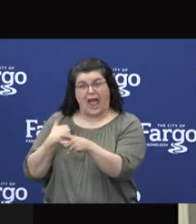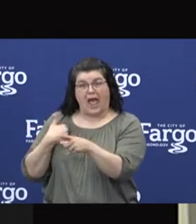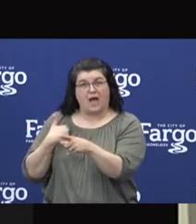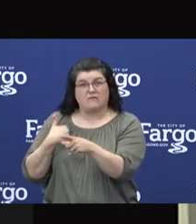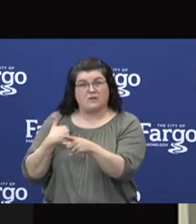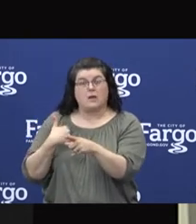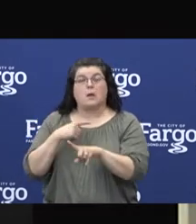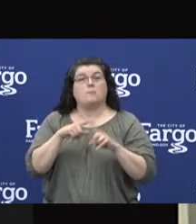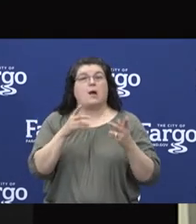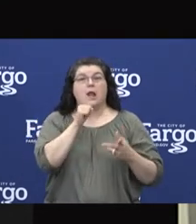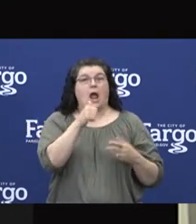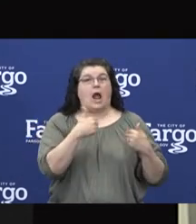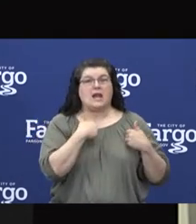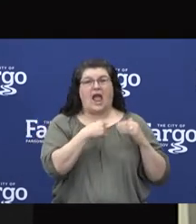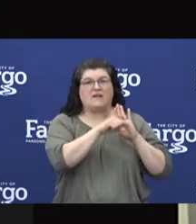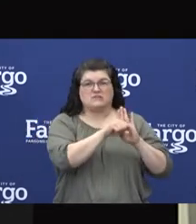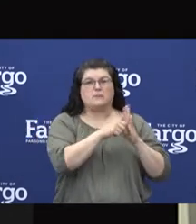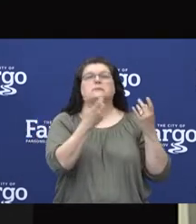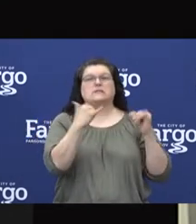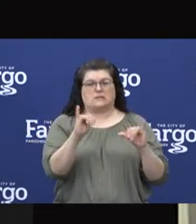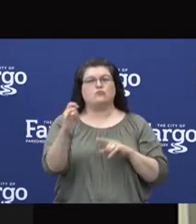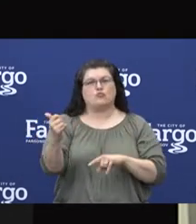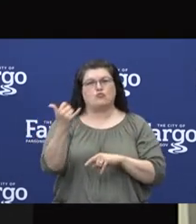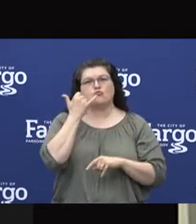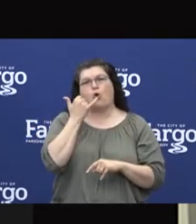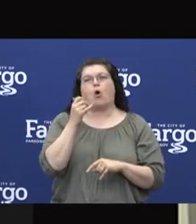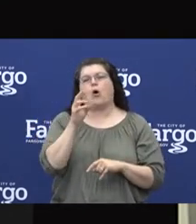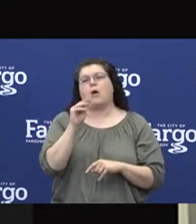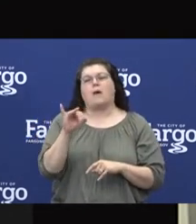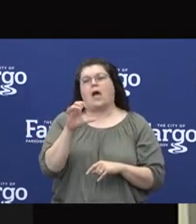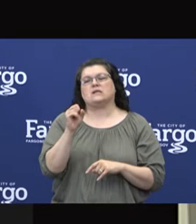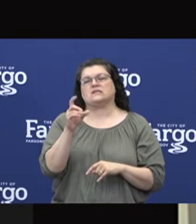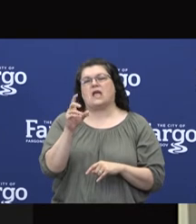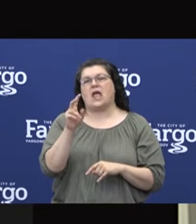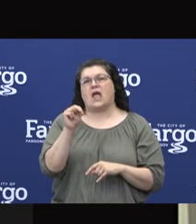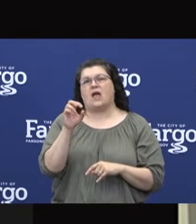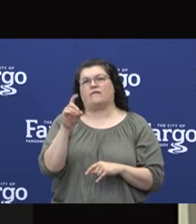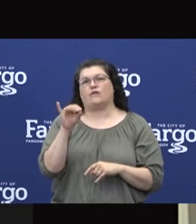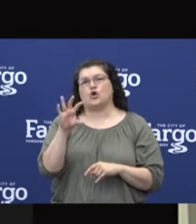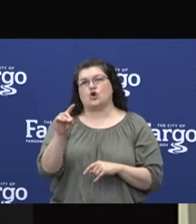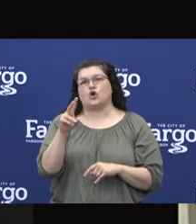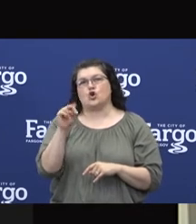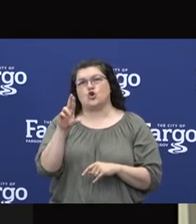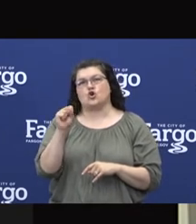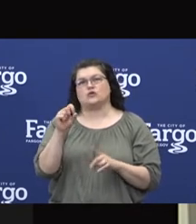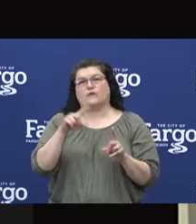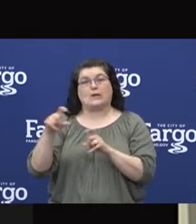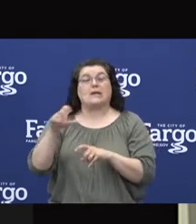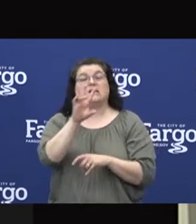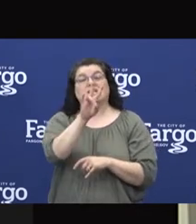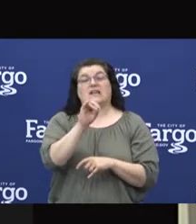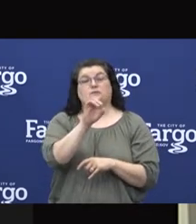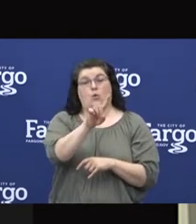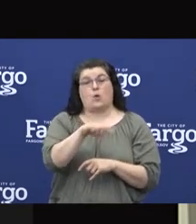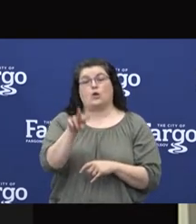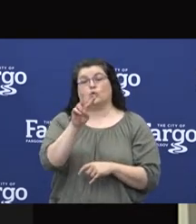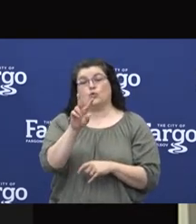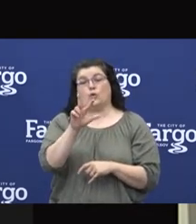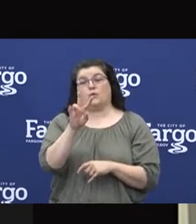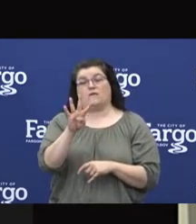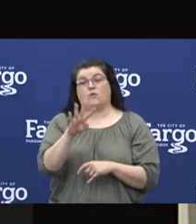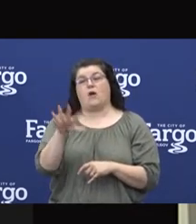experiencing symptoms, to call MySanford nurse to arrange a test. That number is 701-234